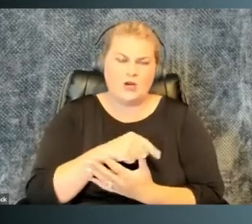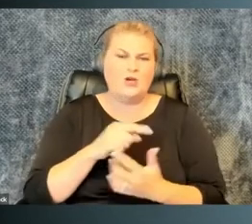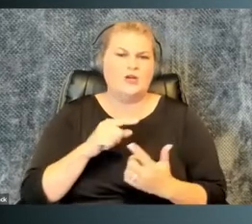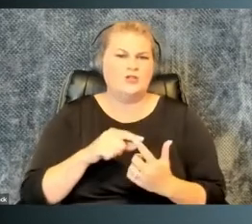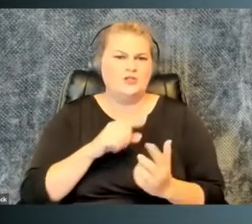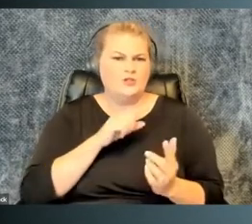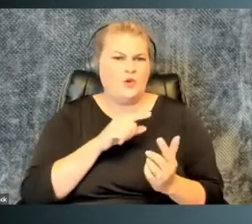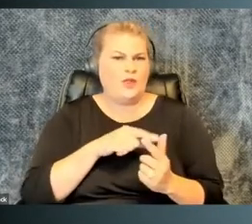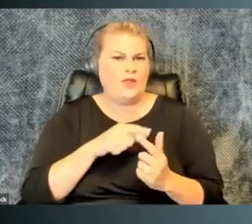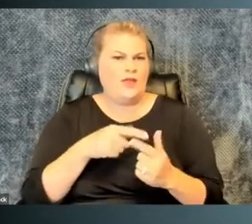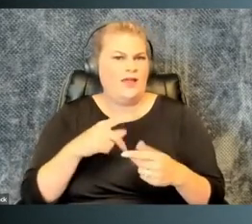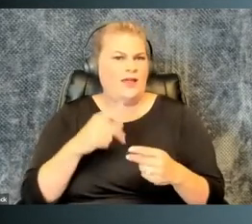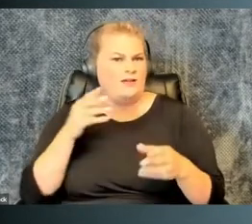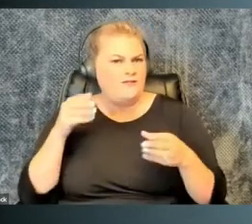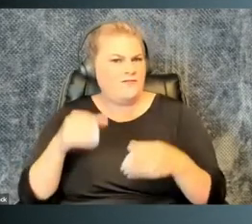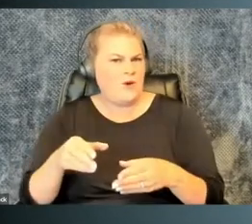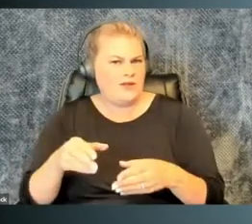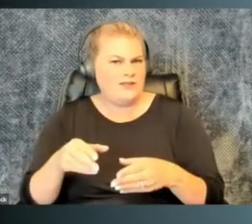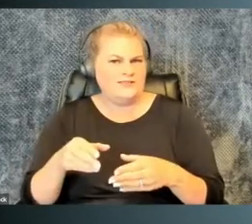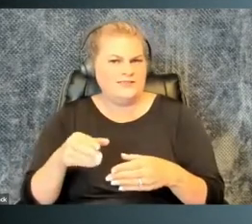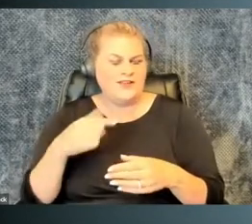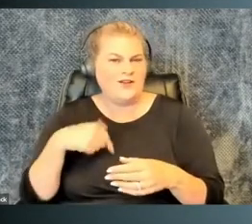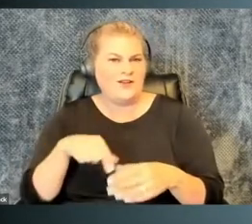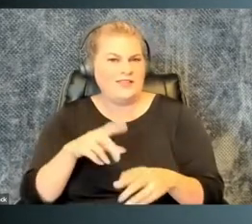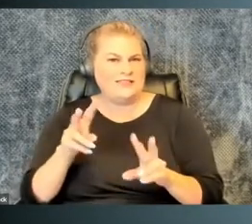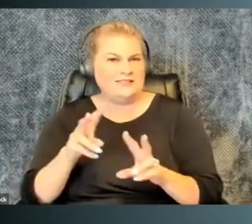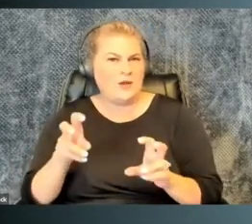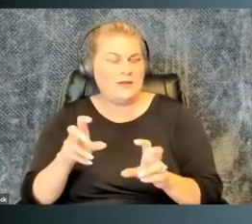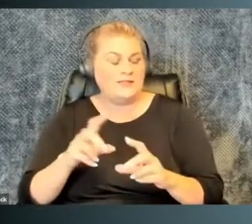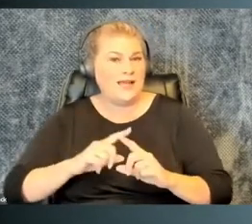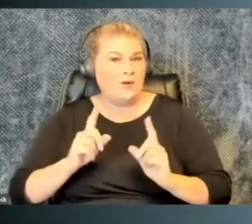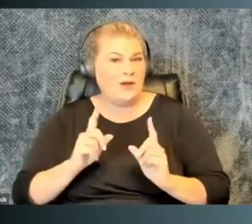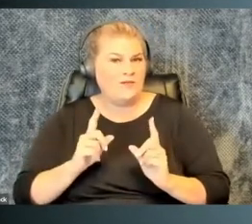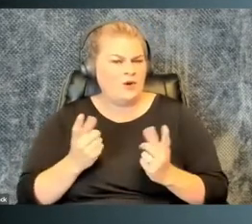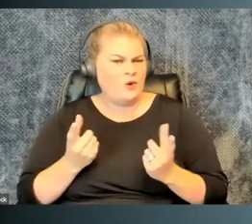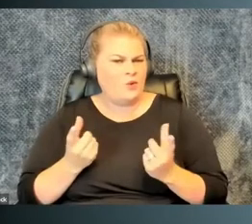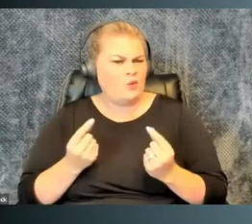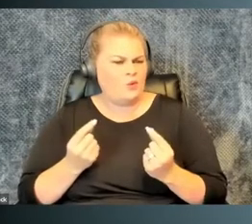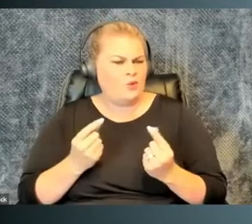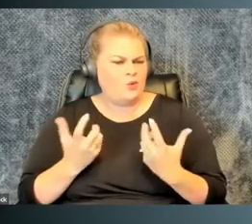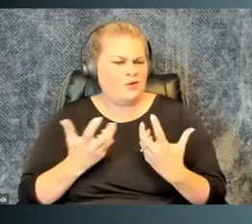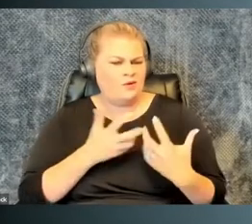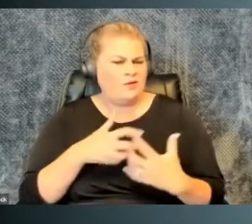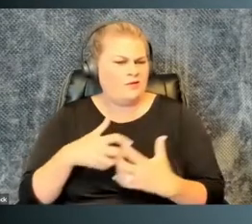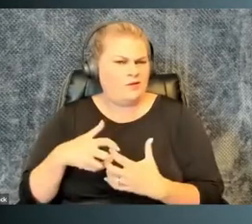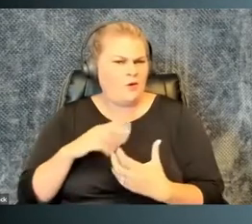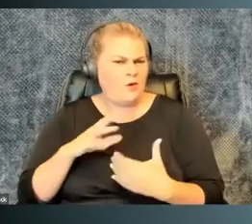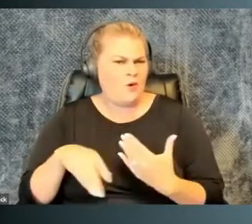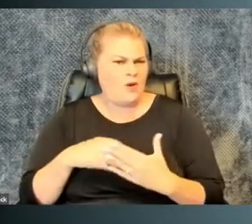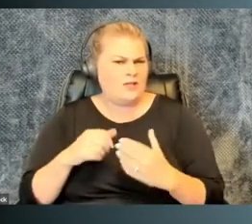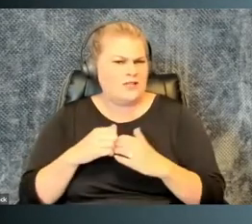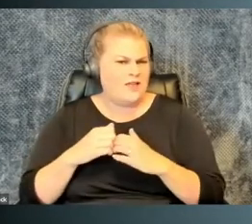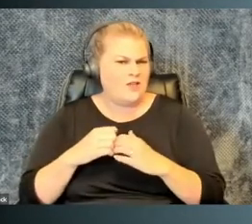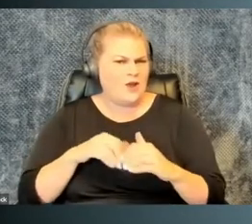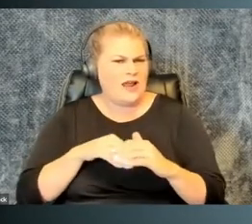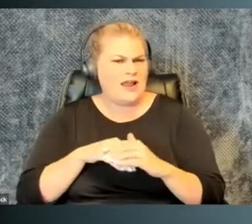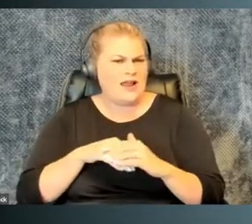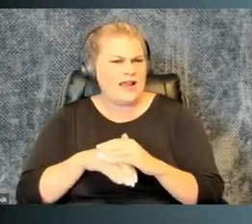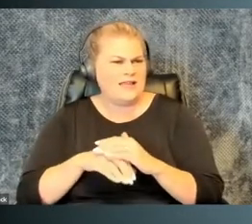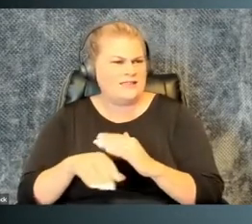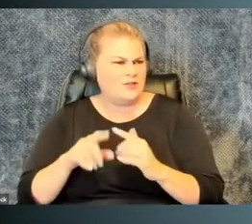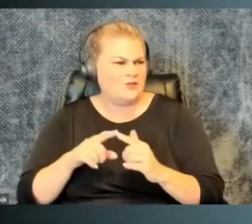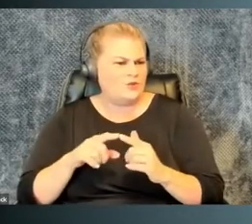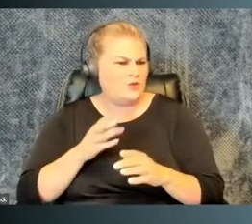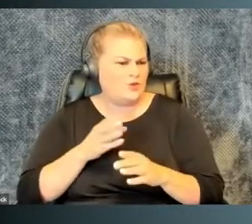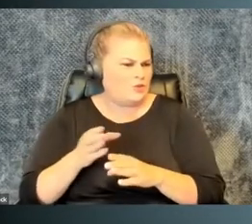prior sessions to focus on these topics. But how do we put all of these things together in thinking about access